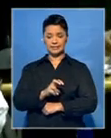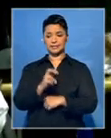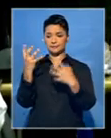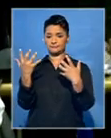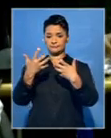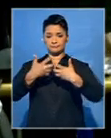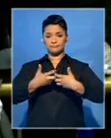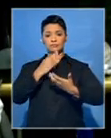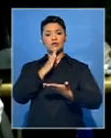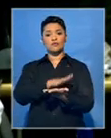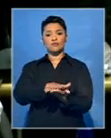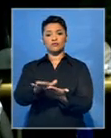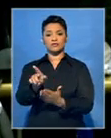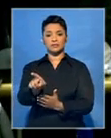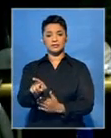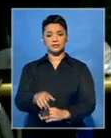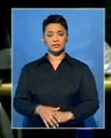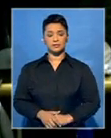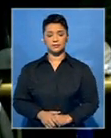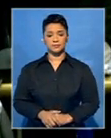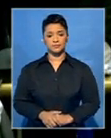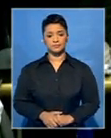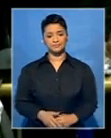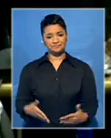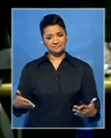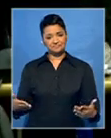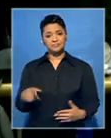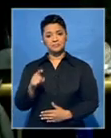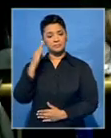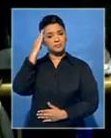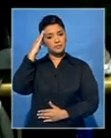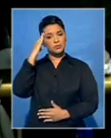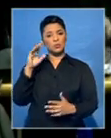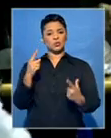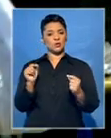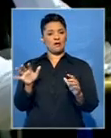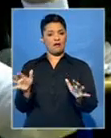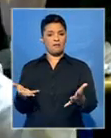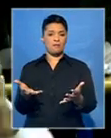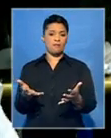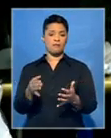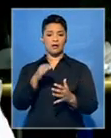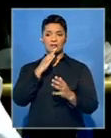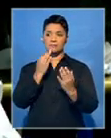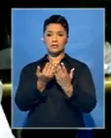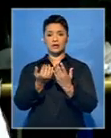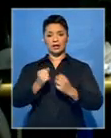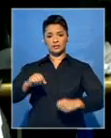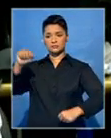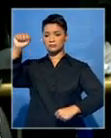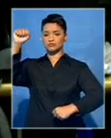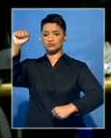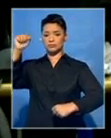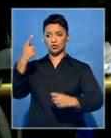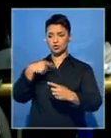There should be some form of memorial. left it open as to what that should be. It doesn't have to be a statue. are many ways